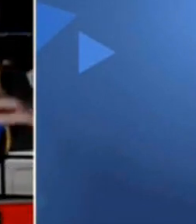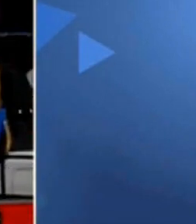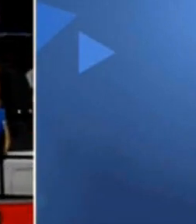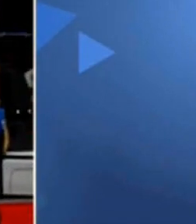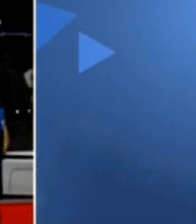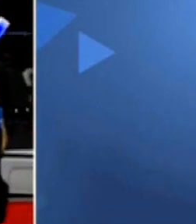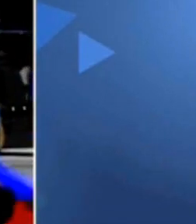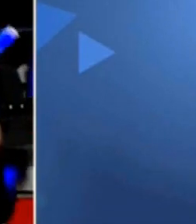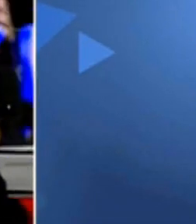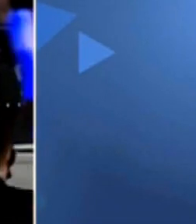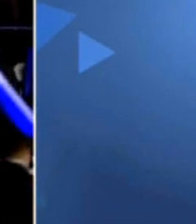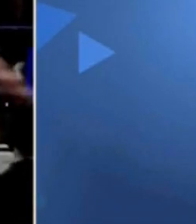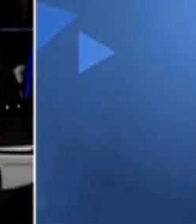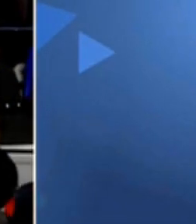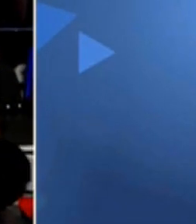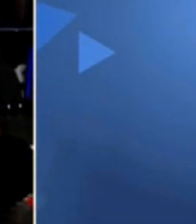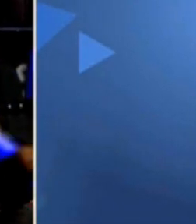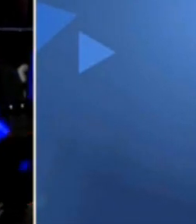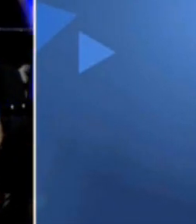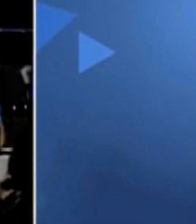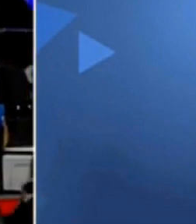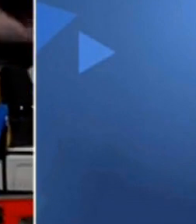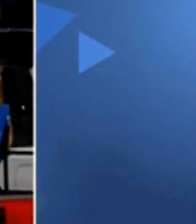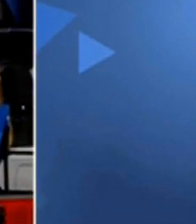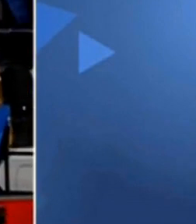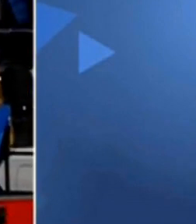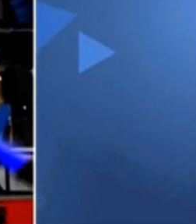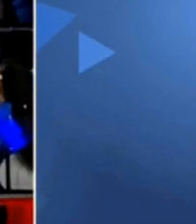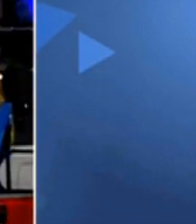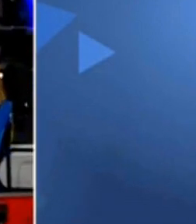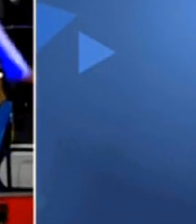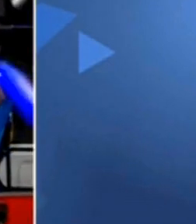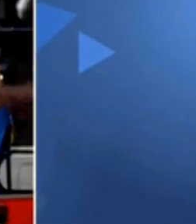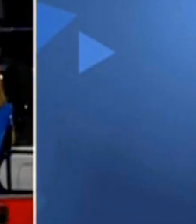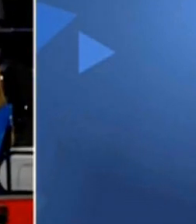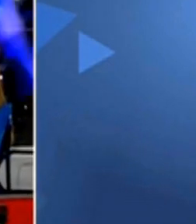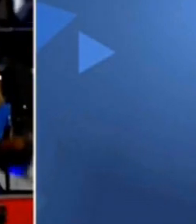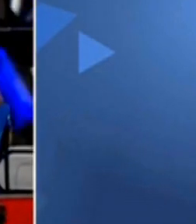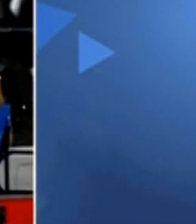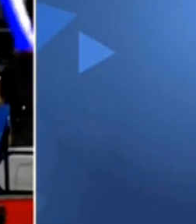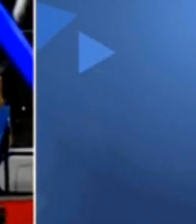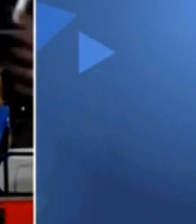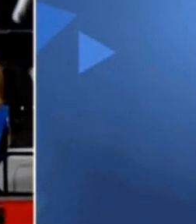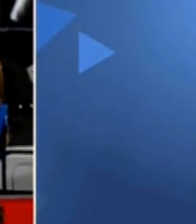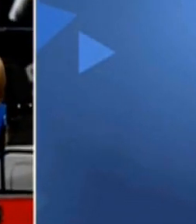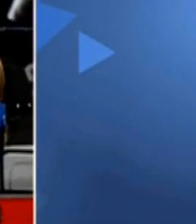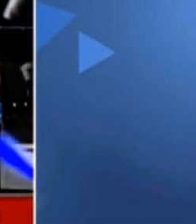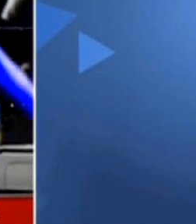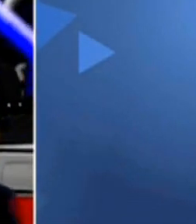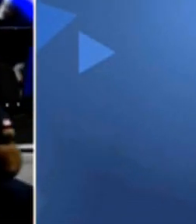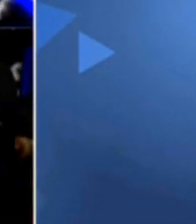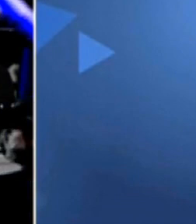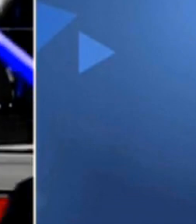they get married too early, they don't go to school, and all of that. This is a moment to say,